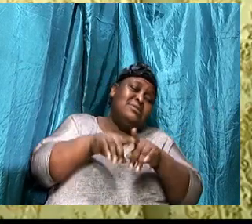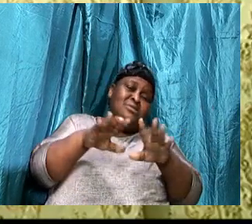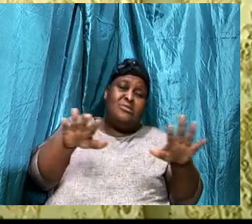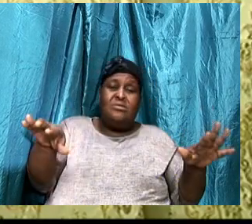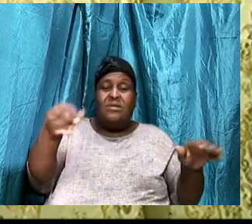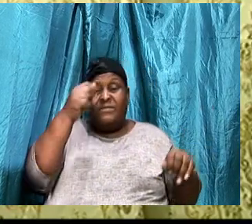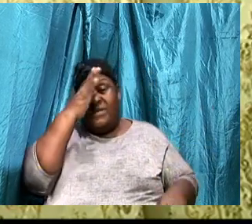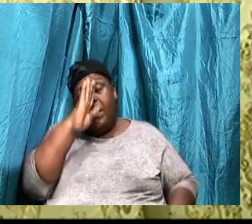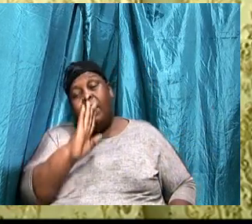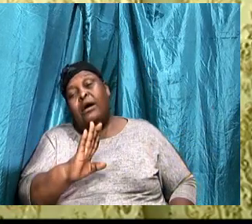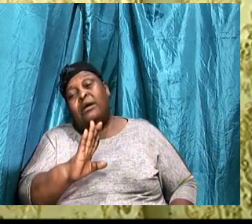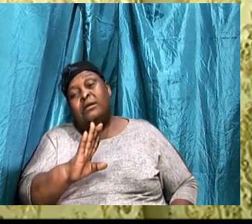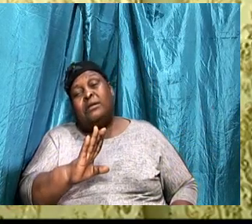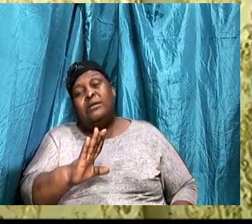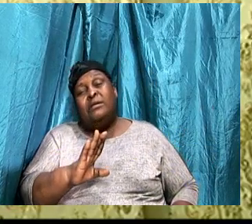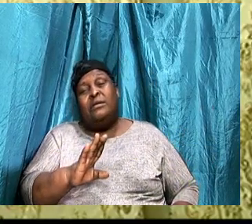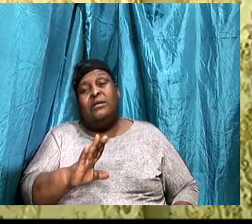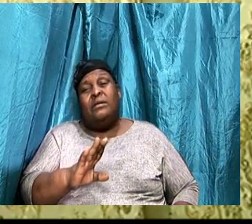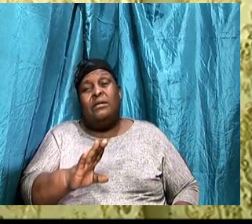God, Because,